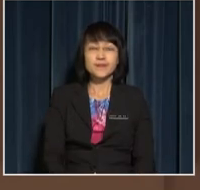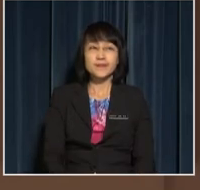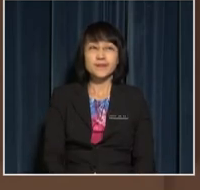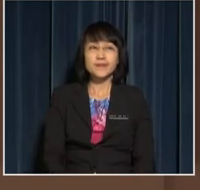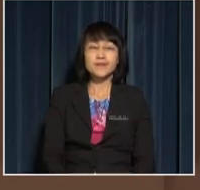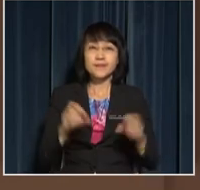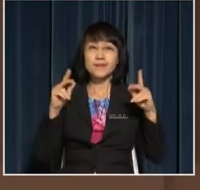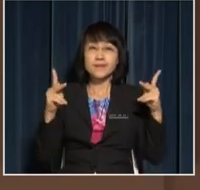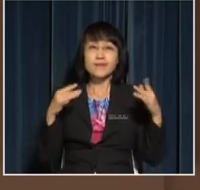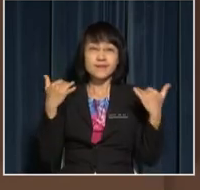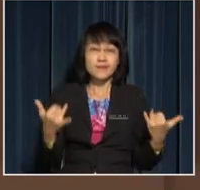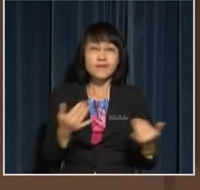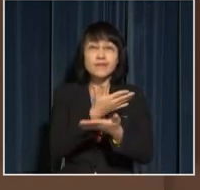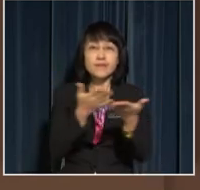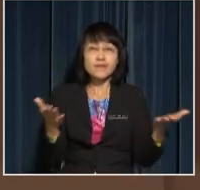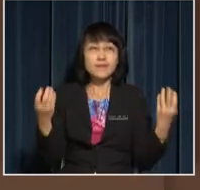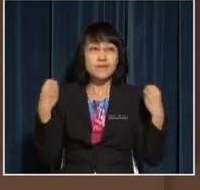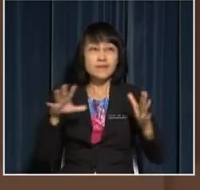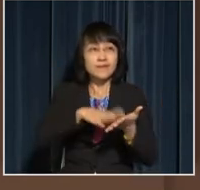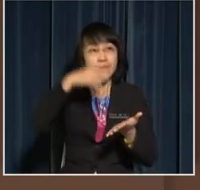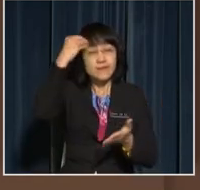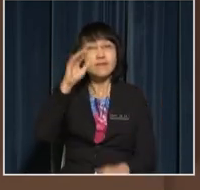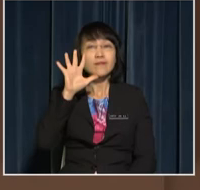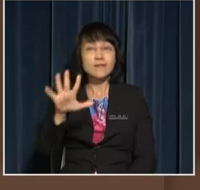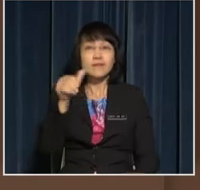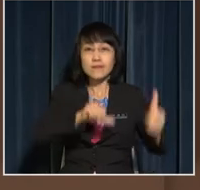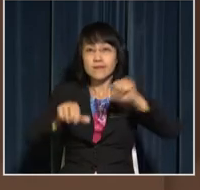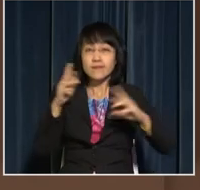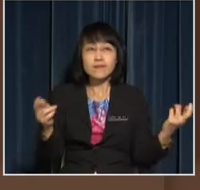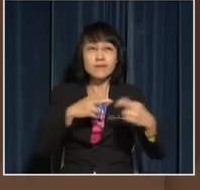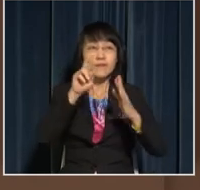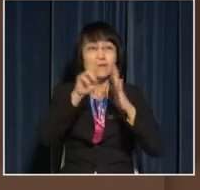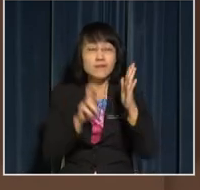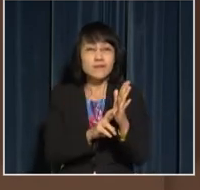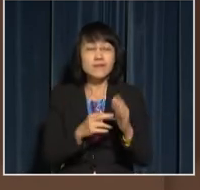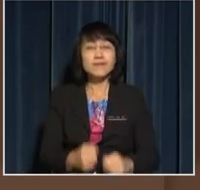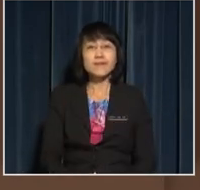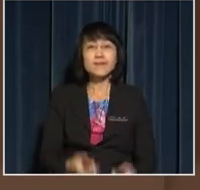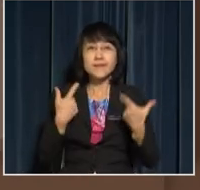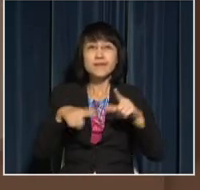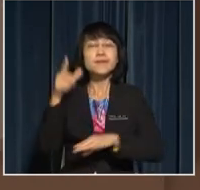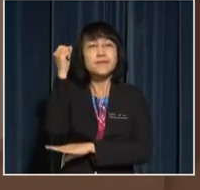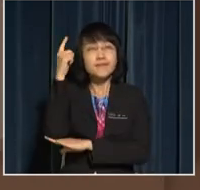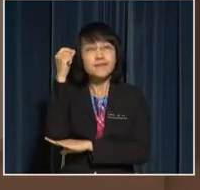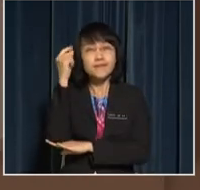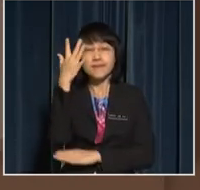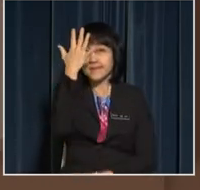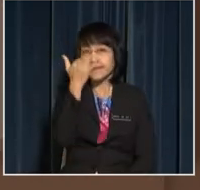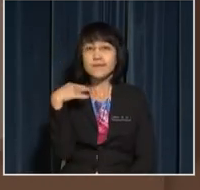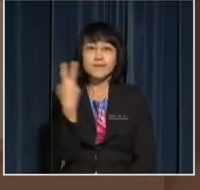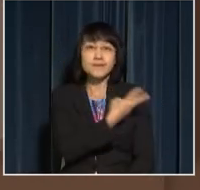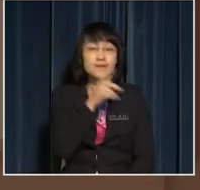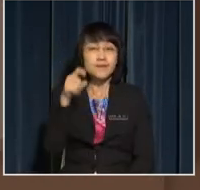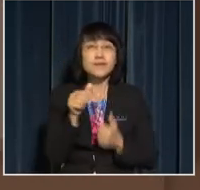Okay, now you have learned five Science Room Rules Let's understand